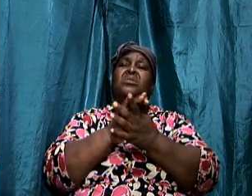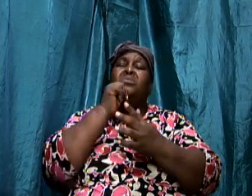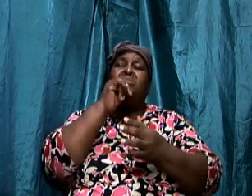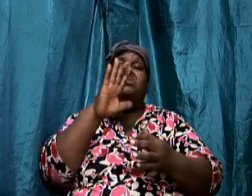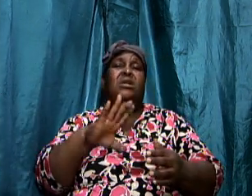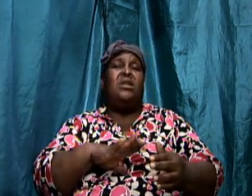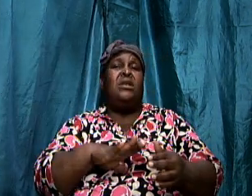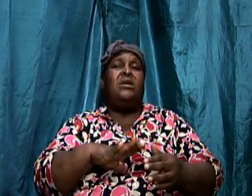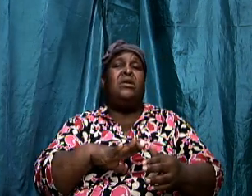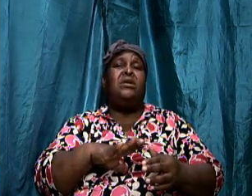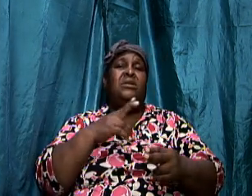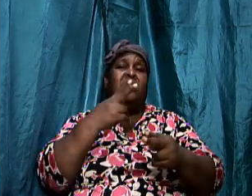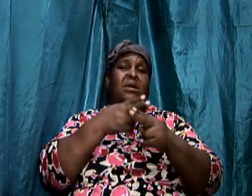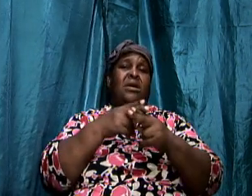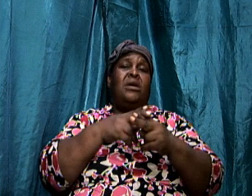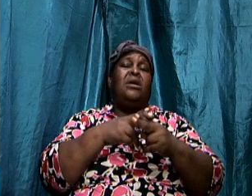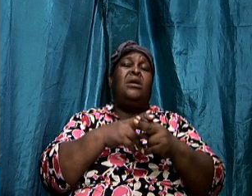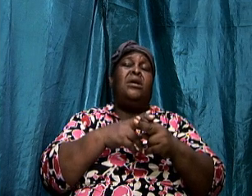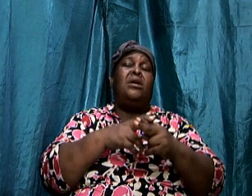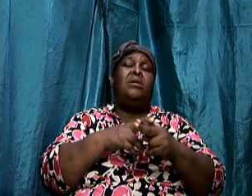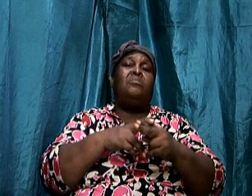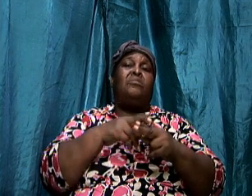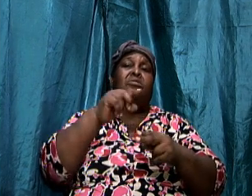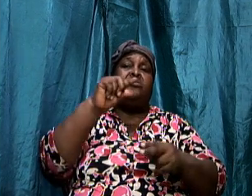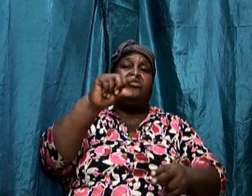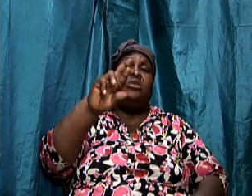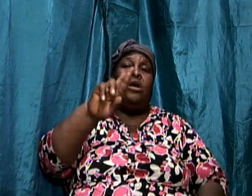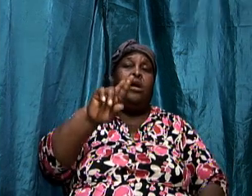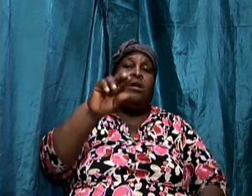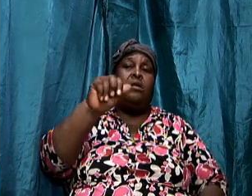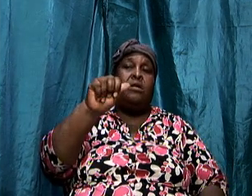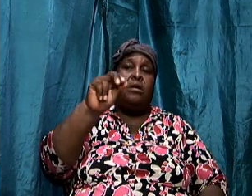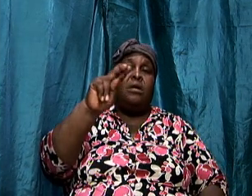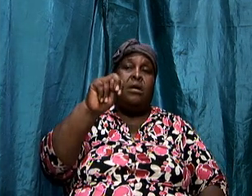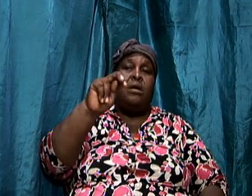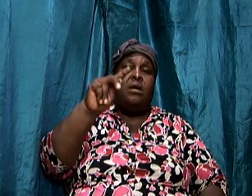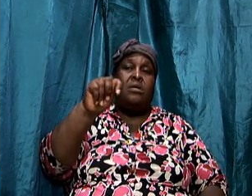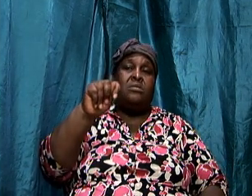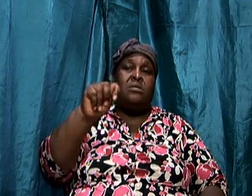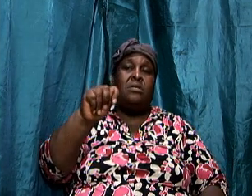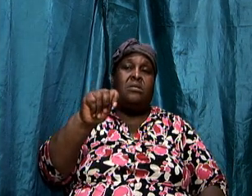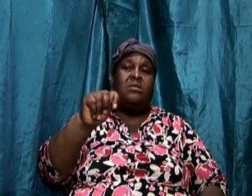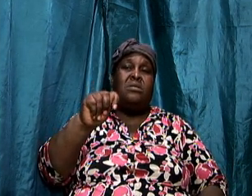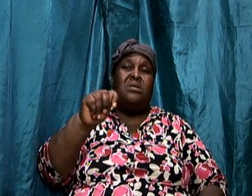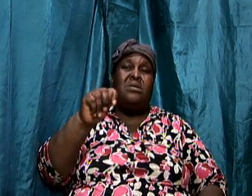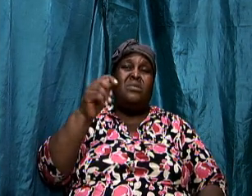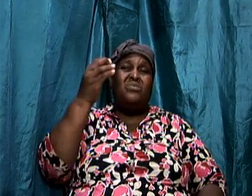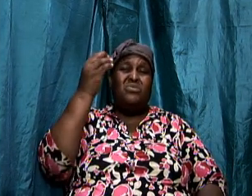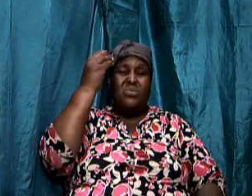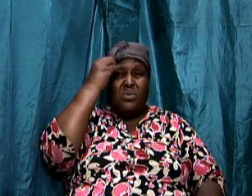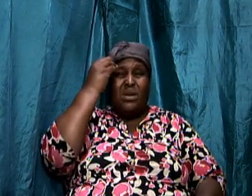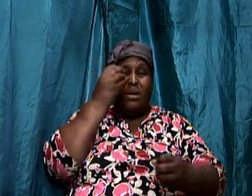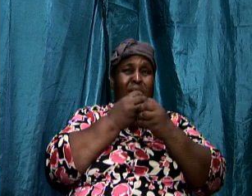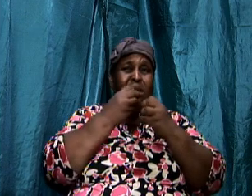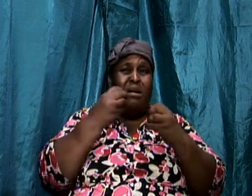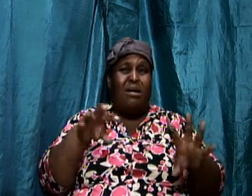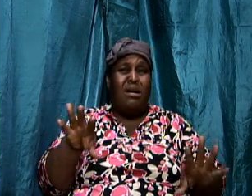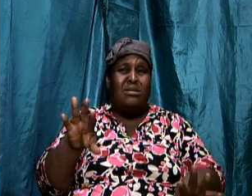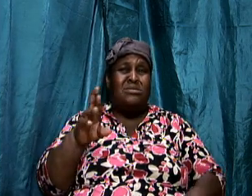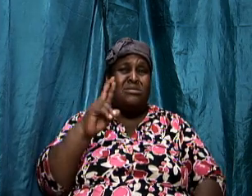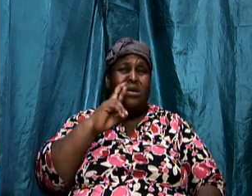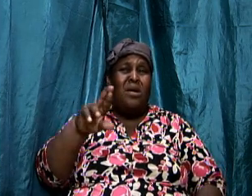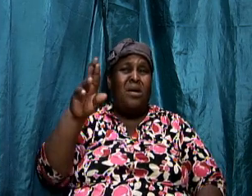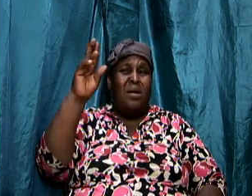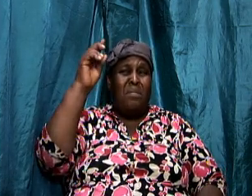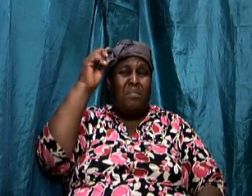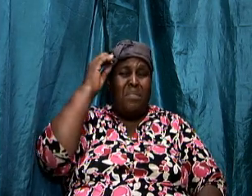she i don't know what the situation was but she had kind of lost it and everybody the little kids